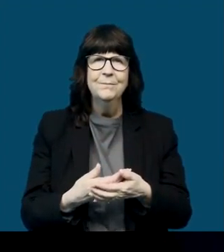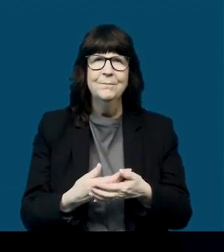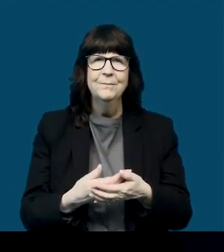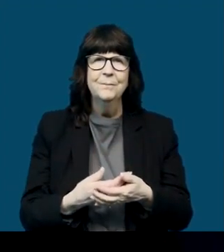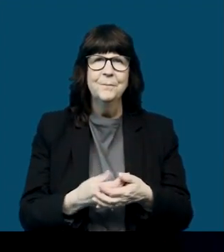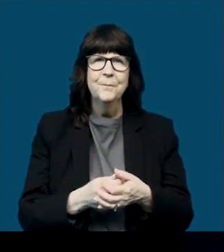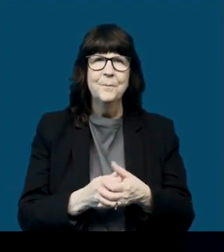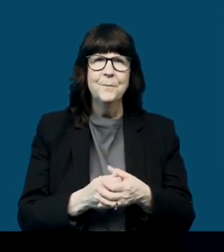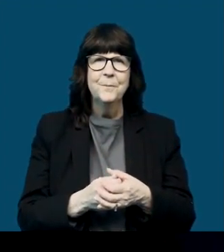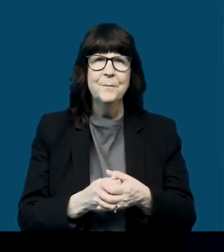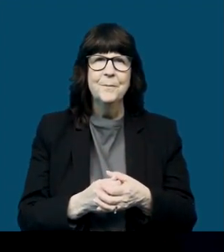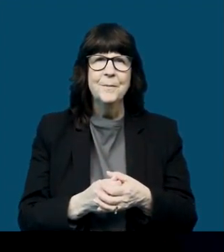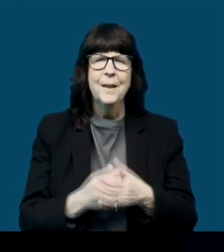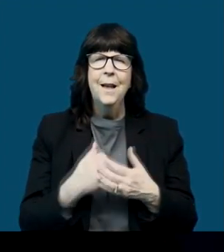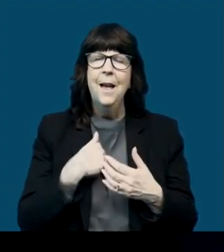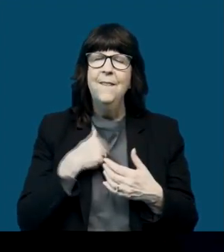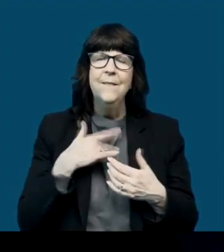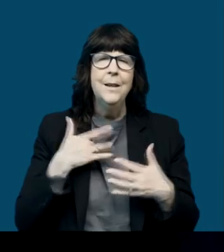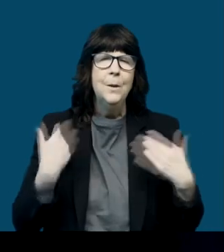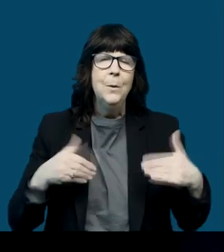all at once.